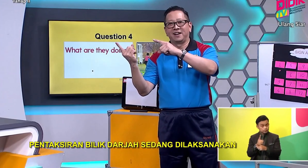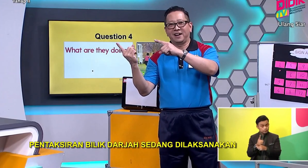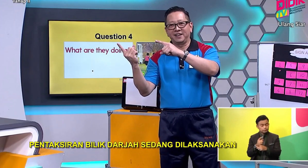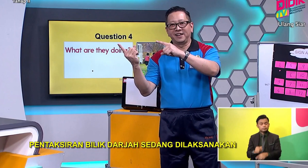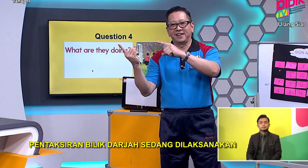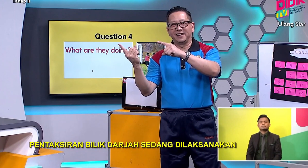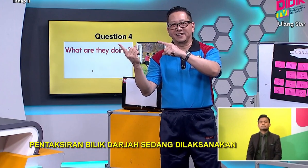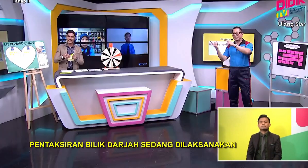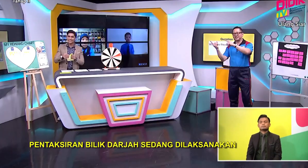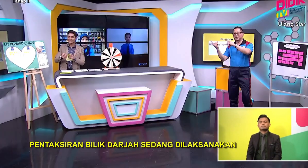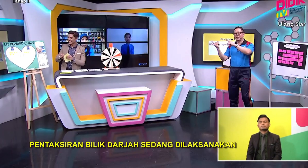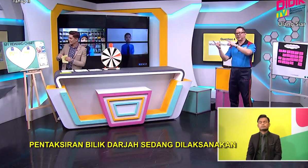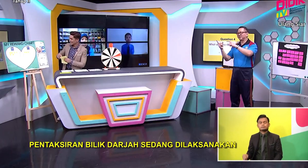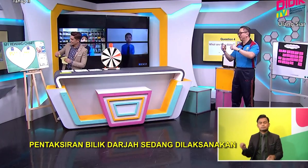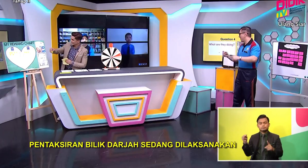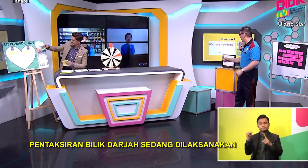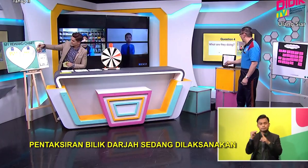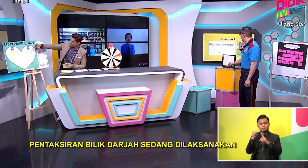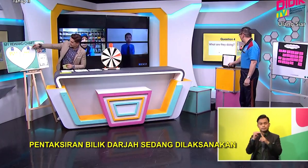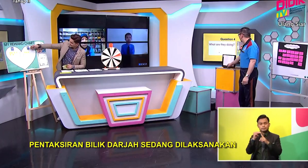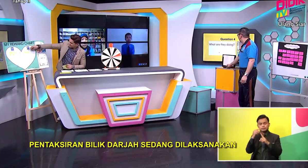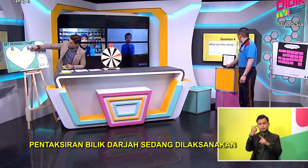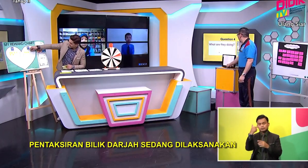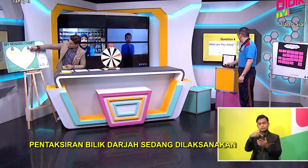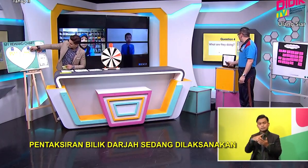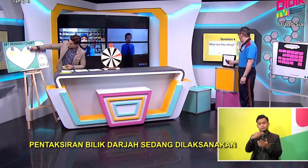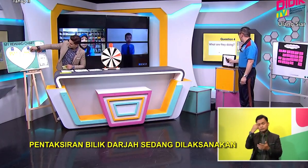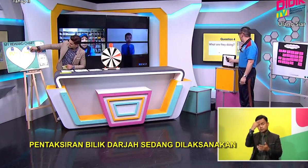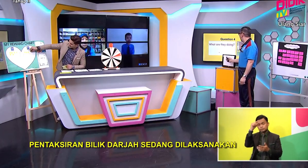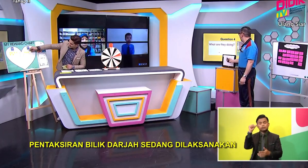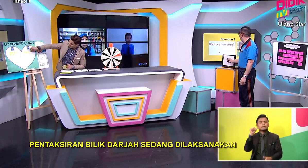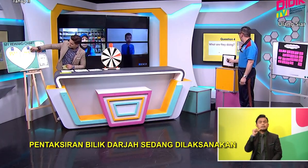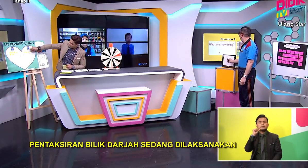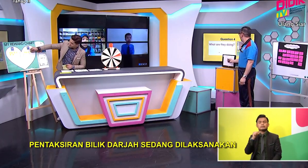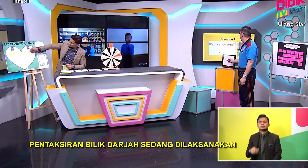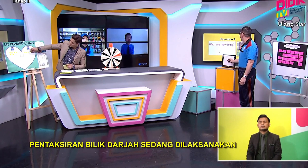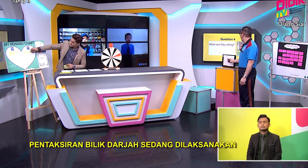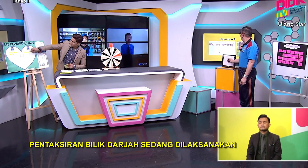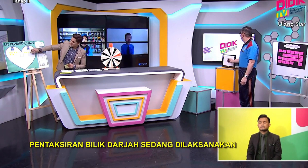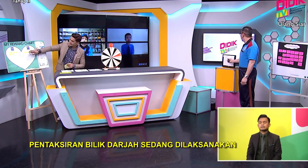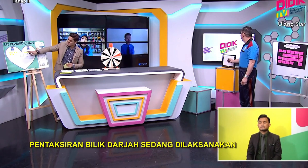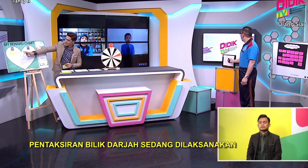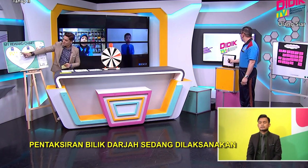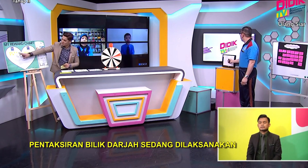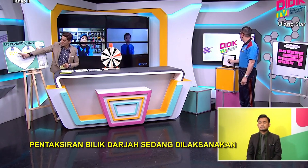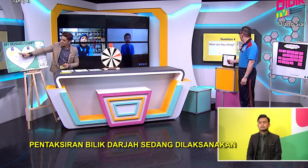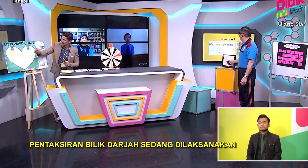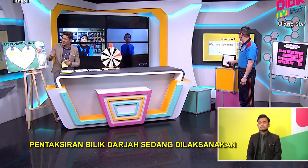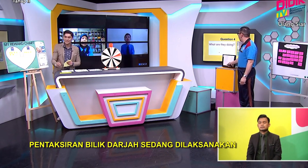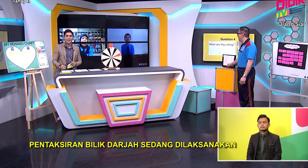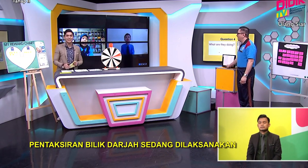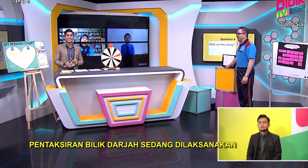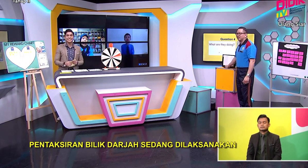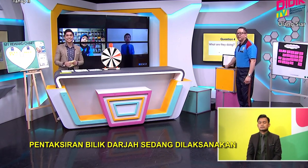Anif Well done Anif done Anif And now Anif has 4 stars Okay